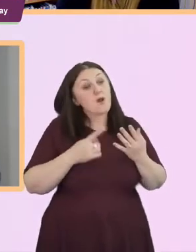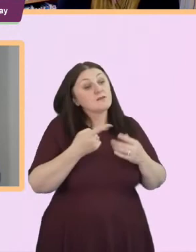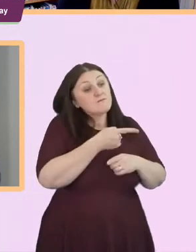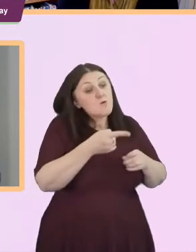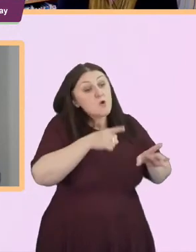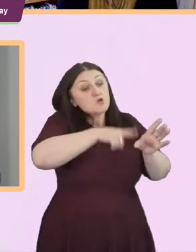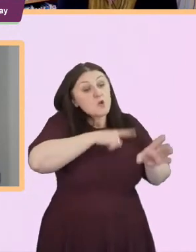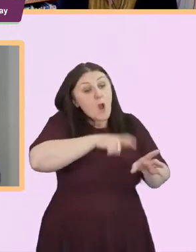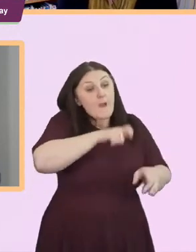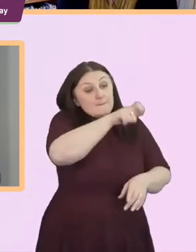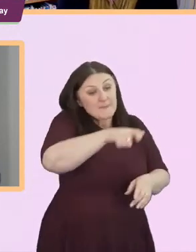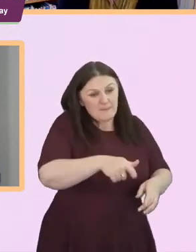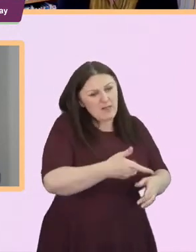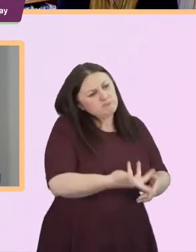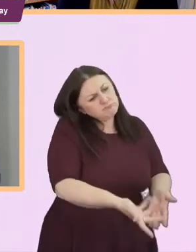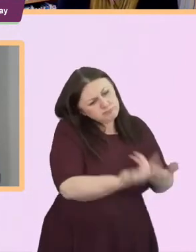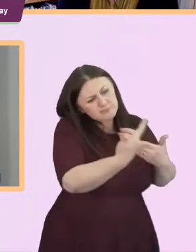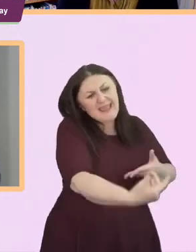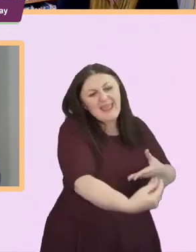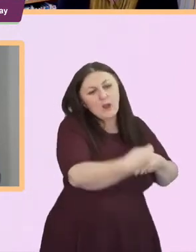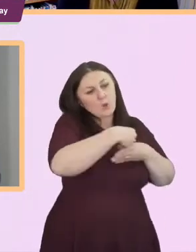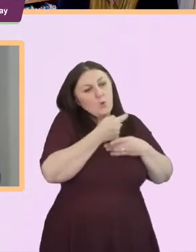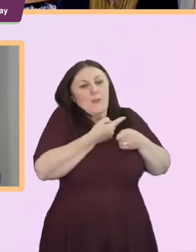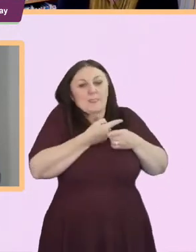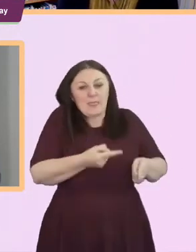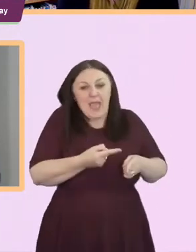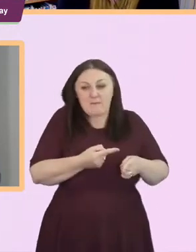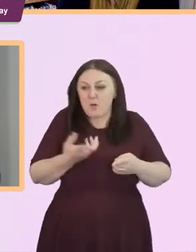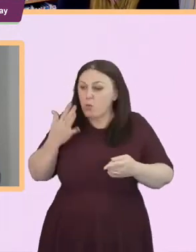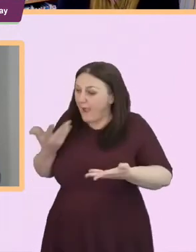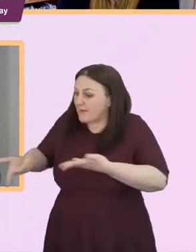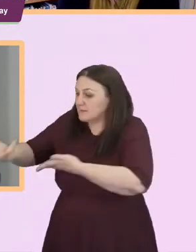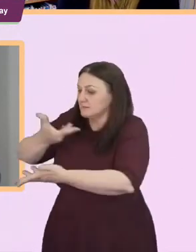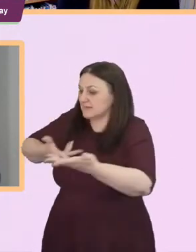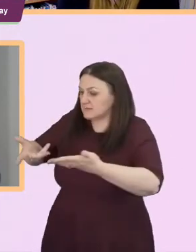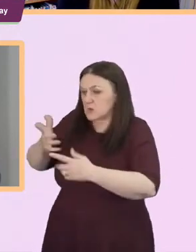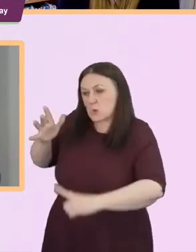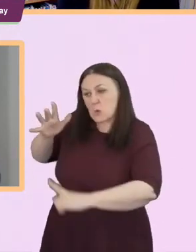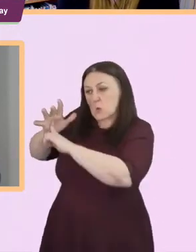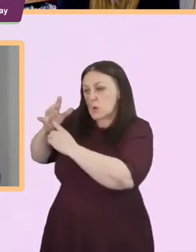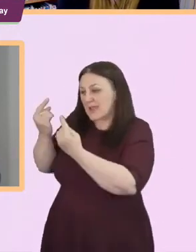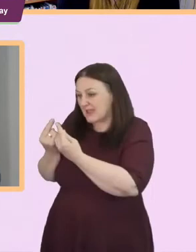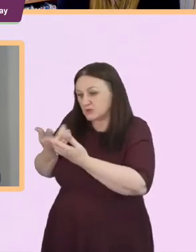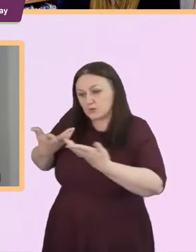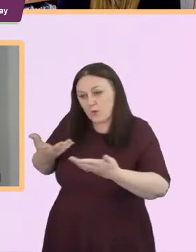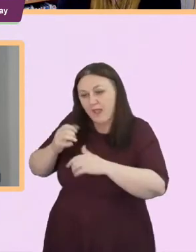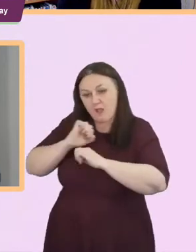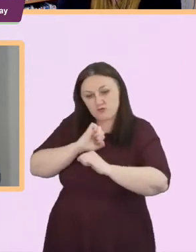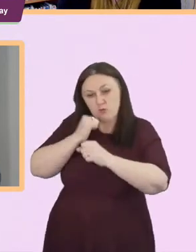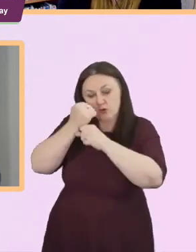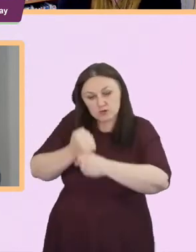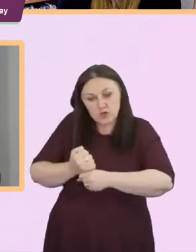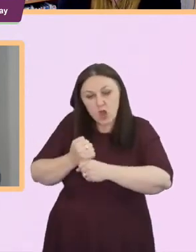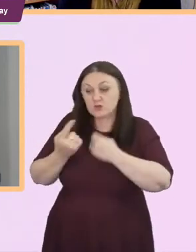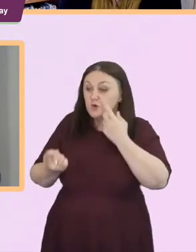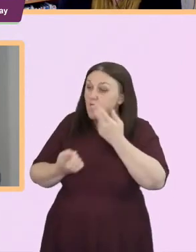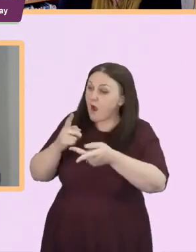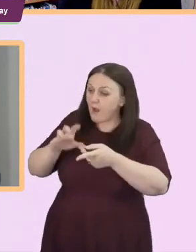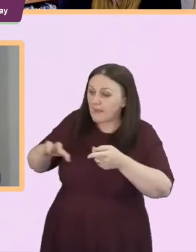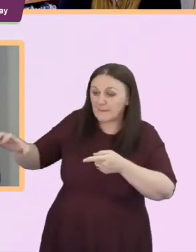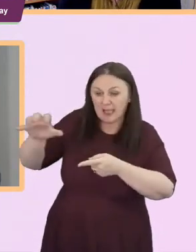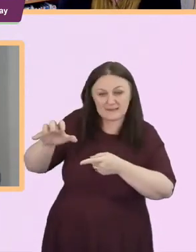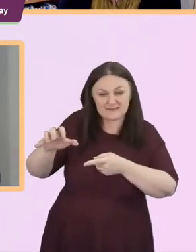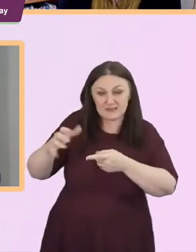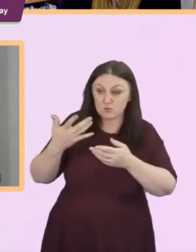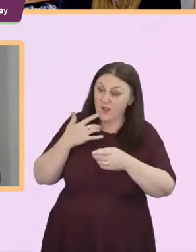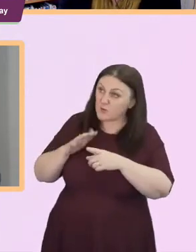voice in the discussions and the decisions about important issues in your church and in other places uh where you